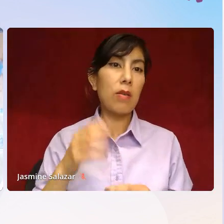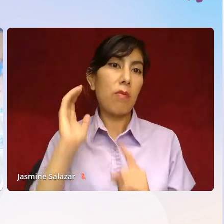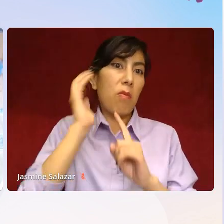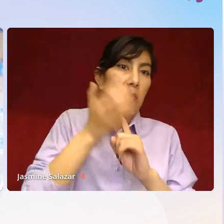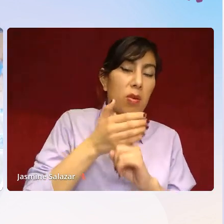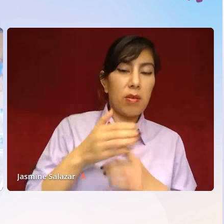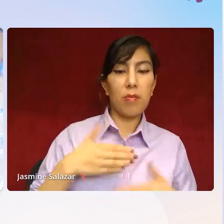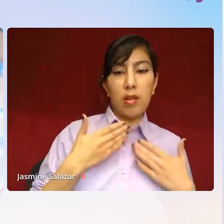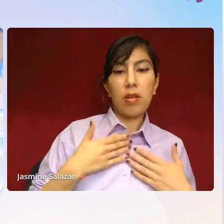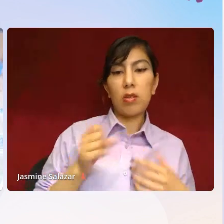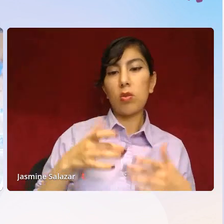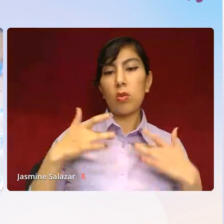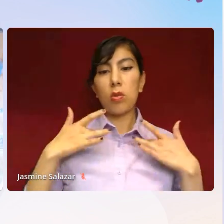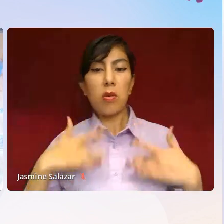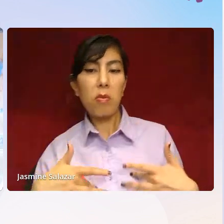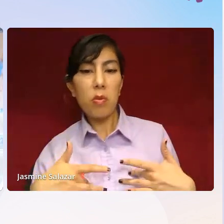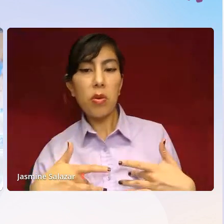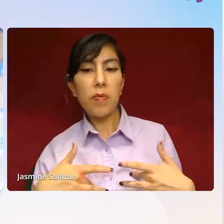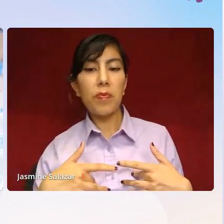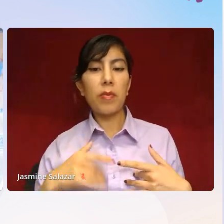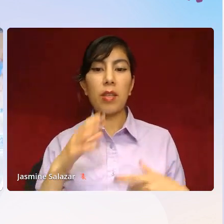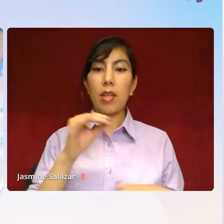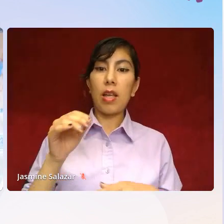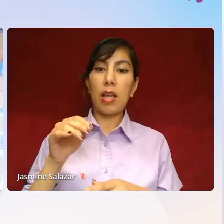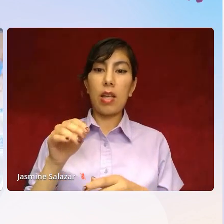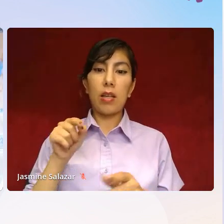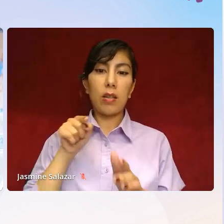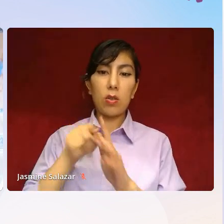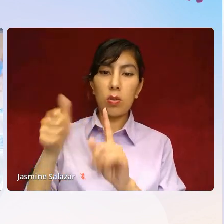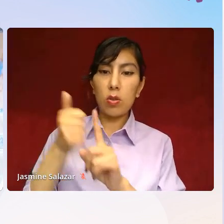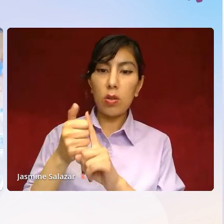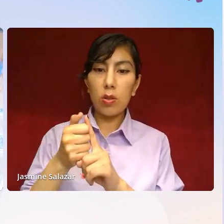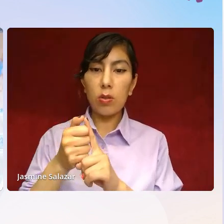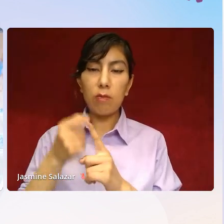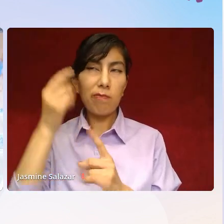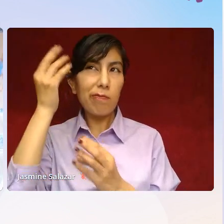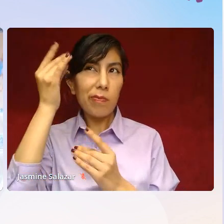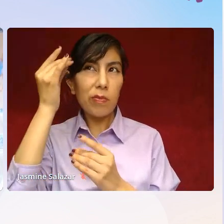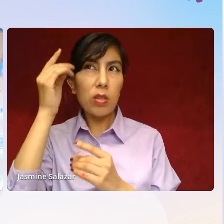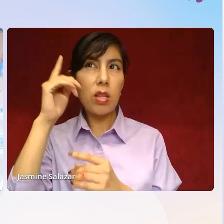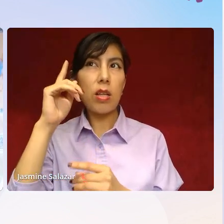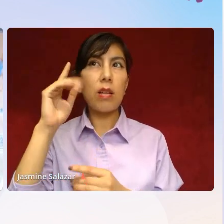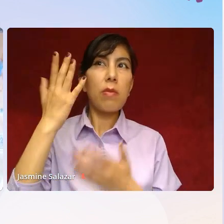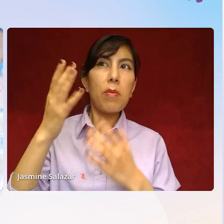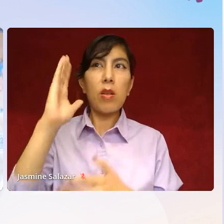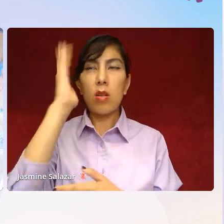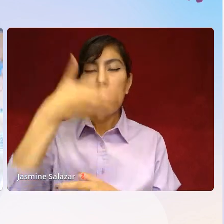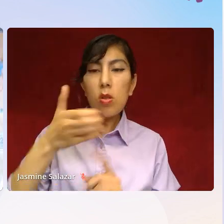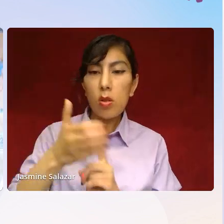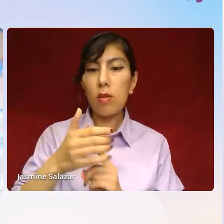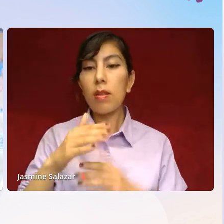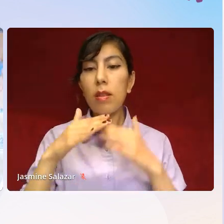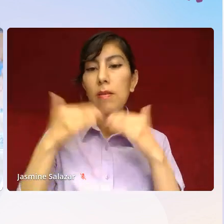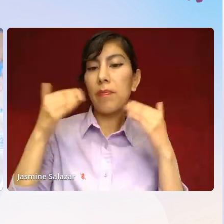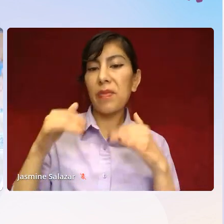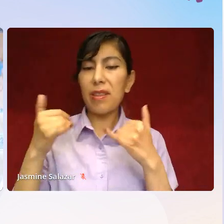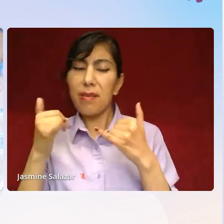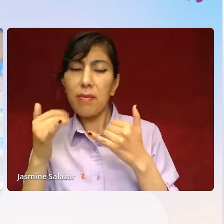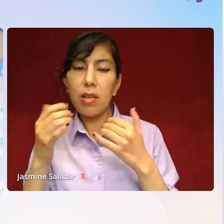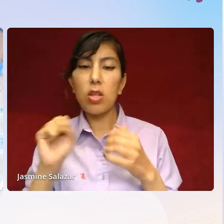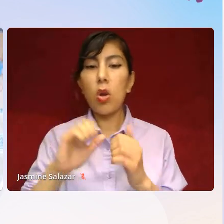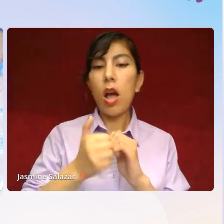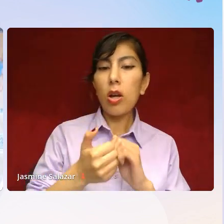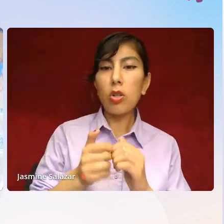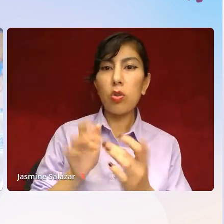depression and suicidal ideation may look like a smile. It may look like laughter. It may look like play. And so how do you